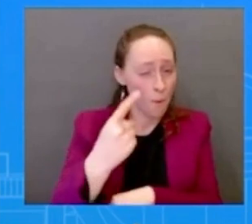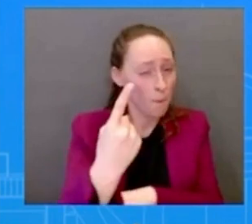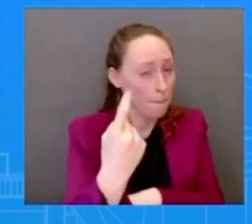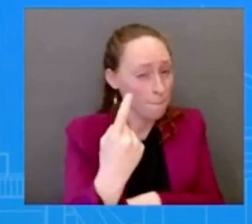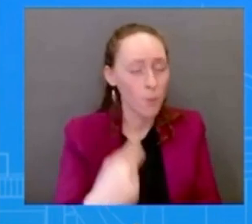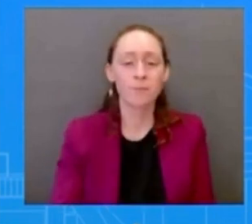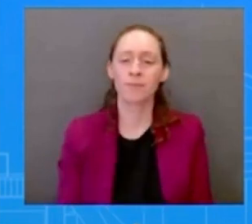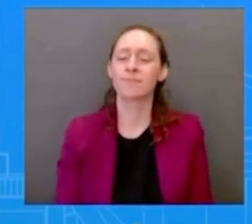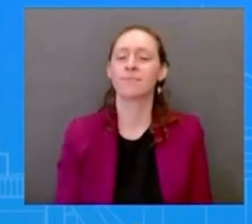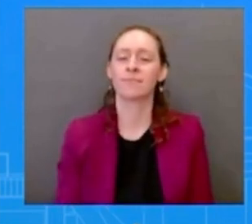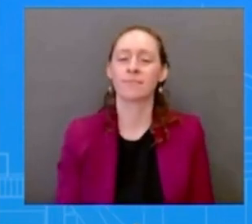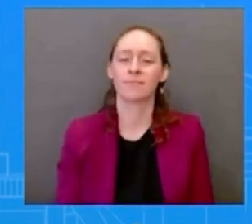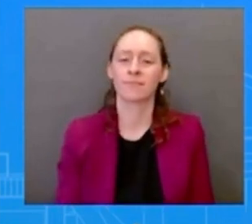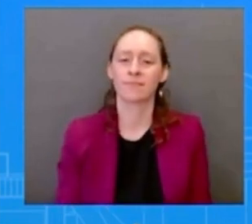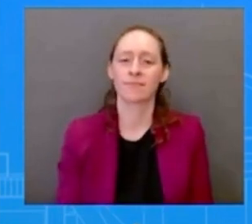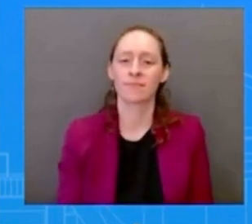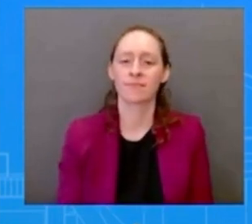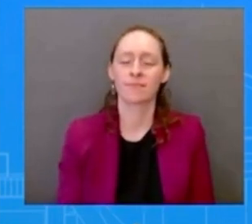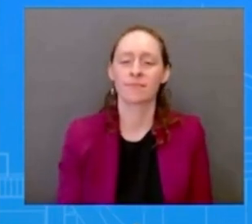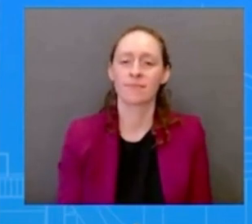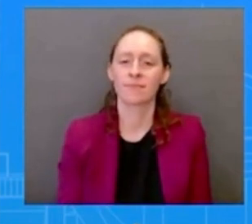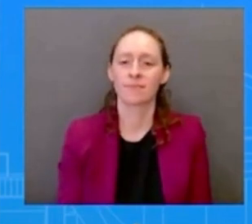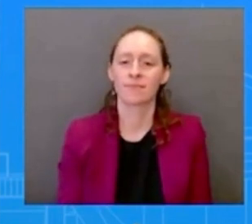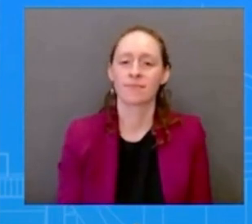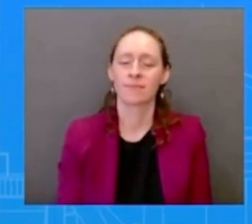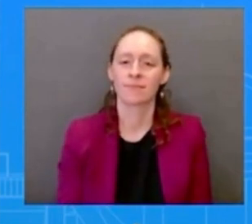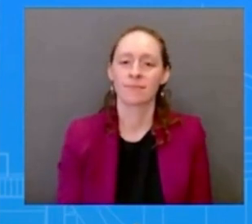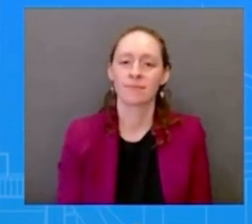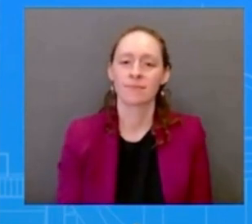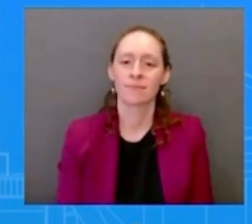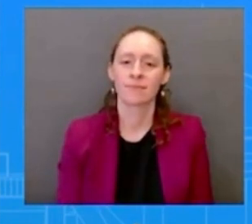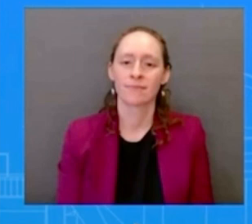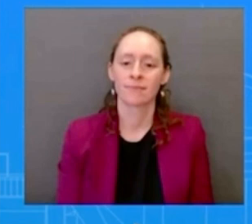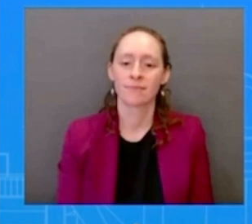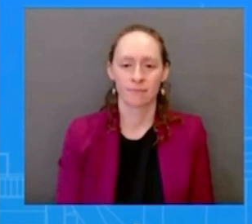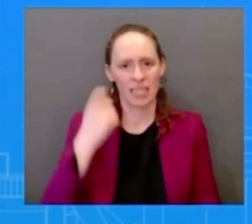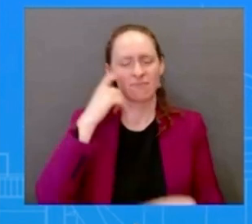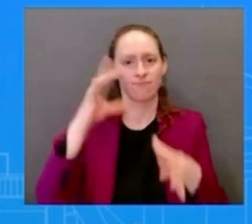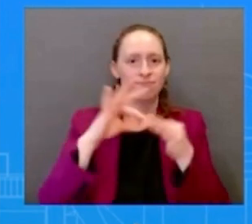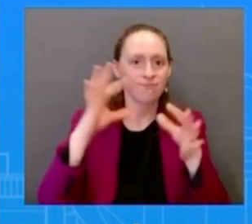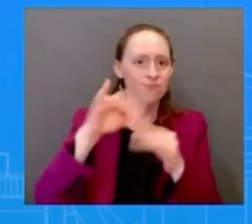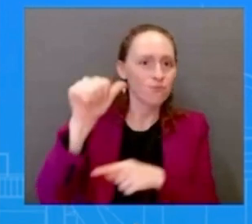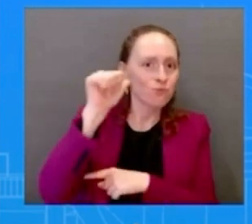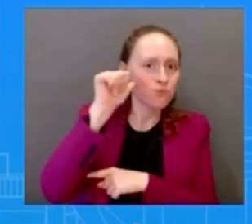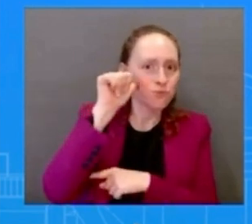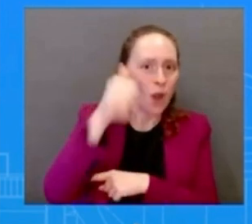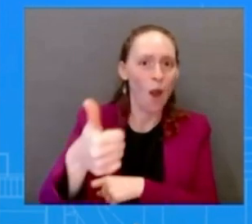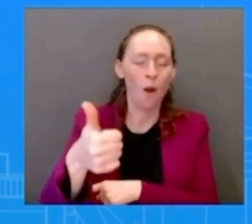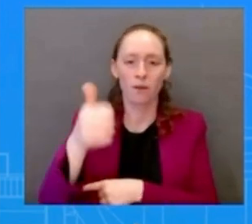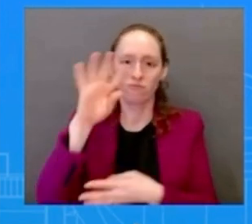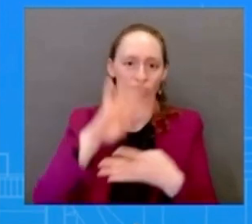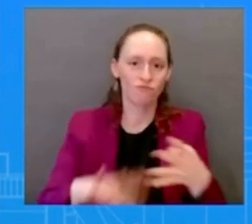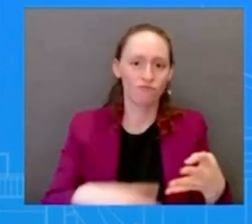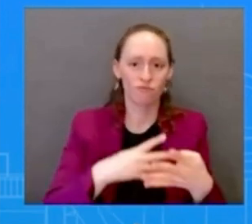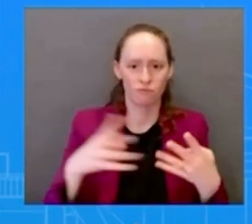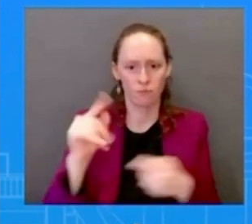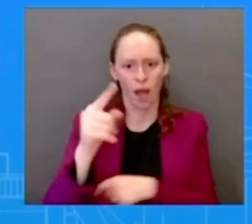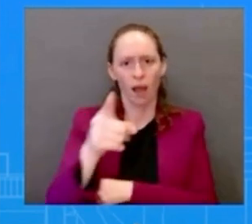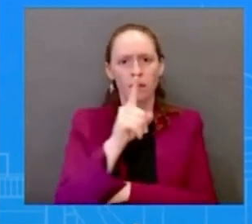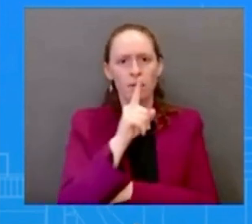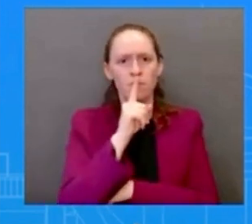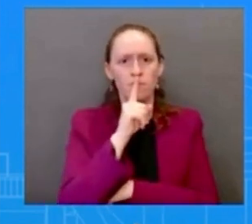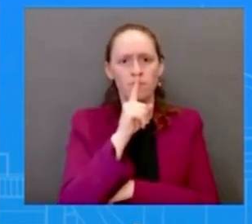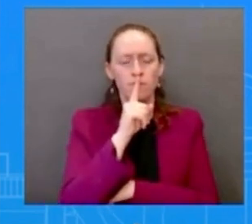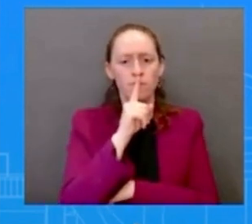detailed schedule for the president tomorrow with the prime minister of ireland but it did not include a two and two press conference can you say why not and whether that might be